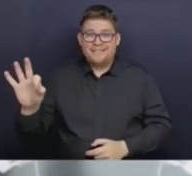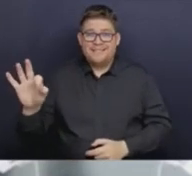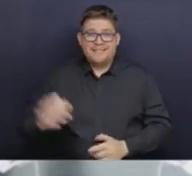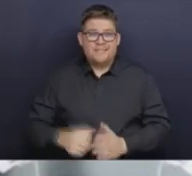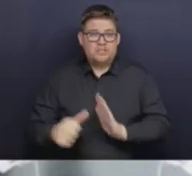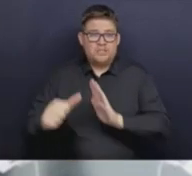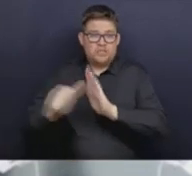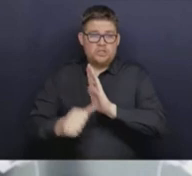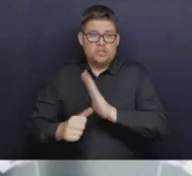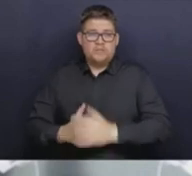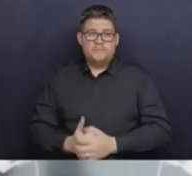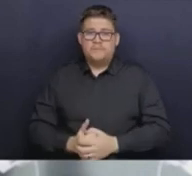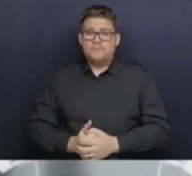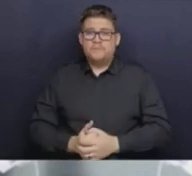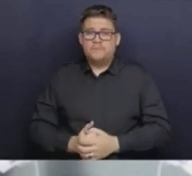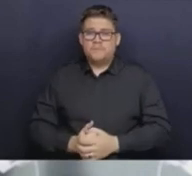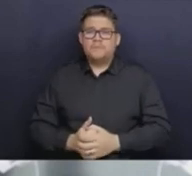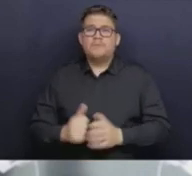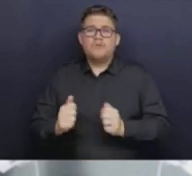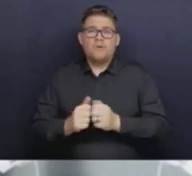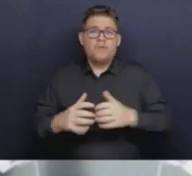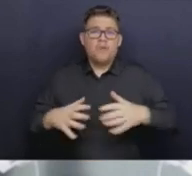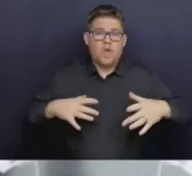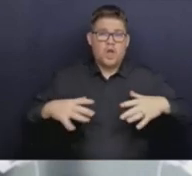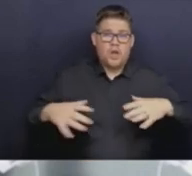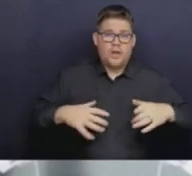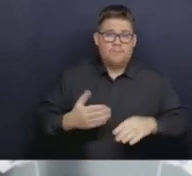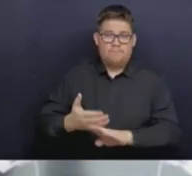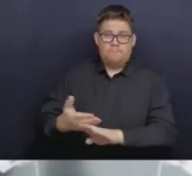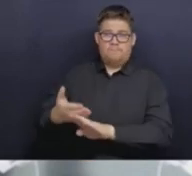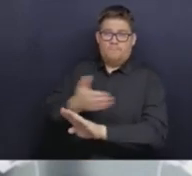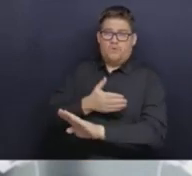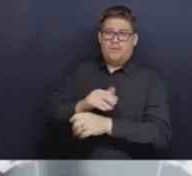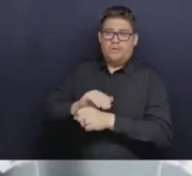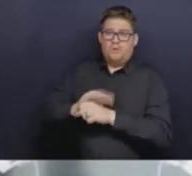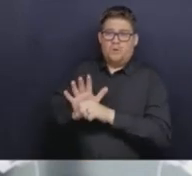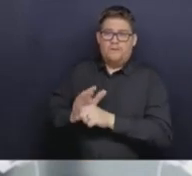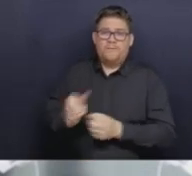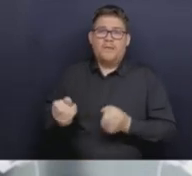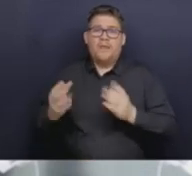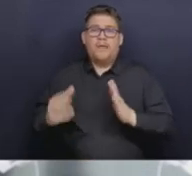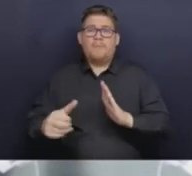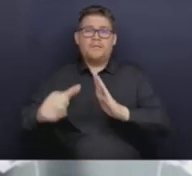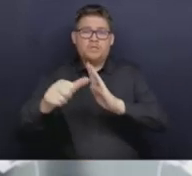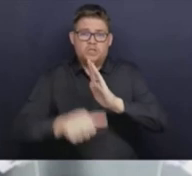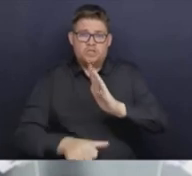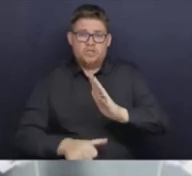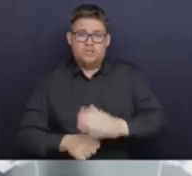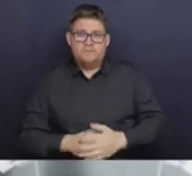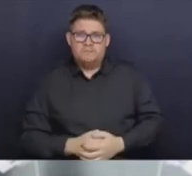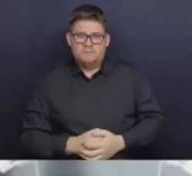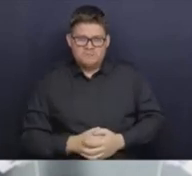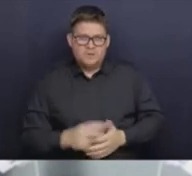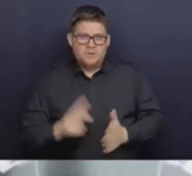influence of statutory holidays here. Before the pandemic, the number of surgeries performed were 2